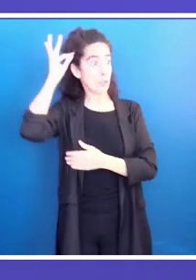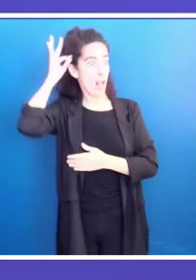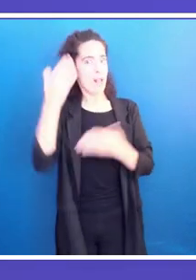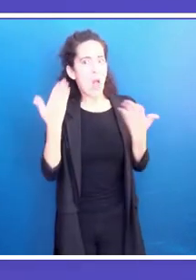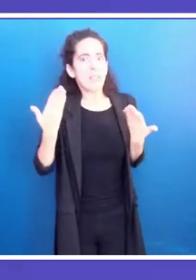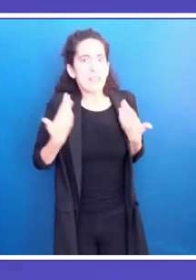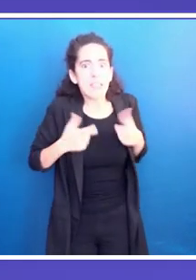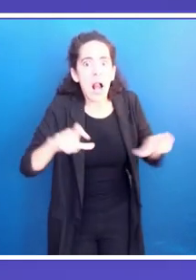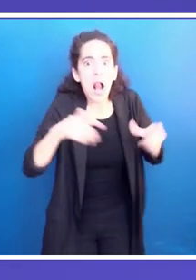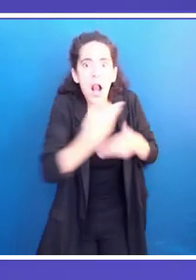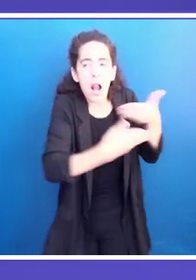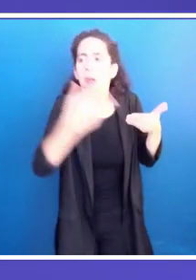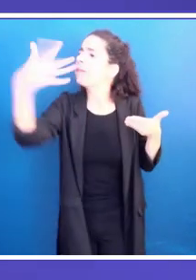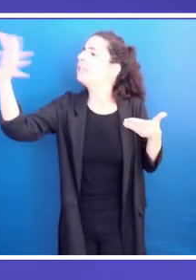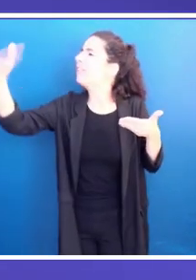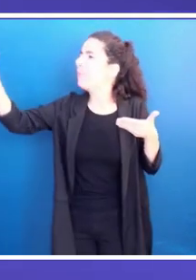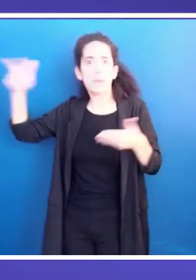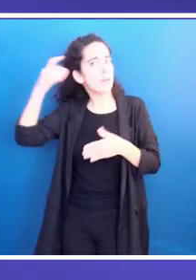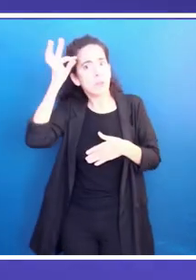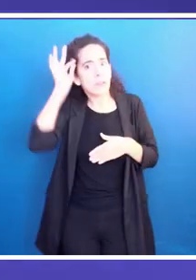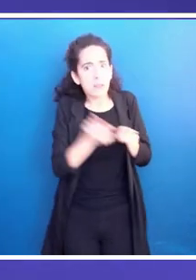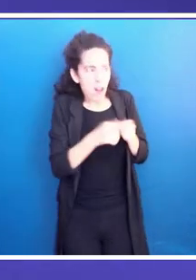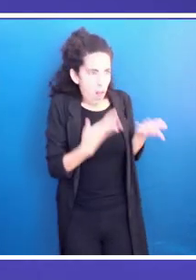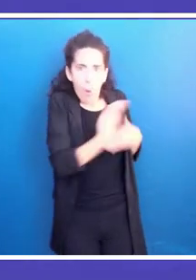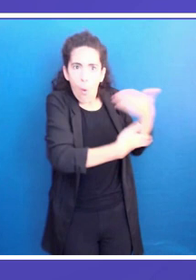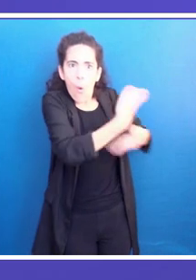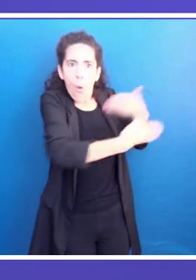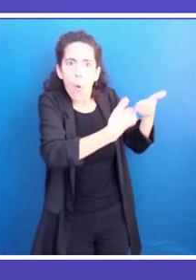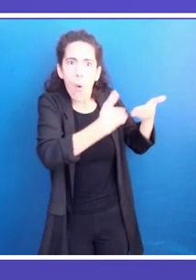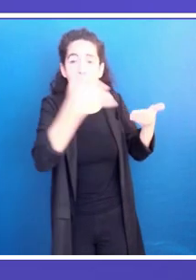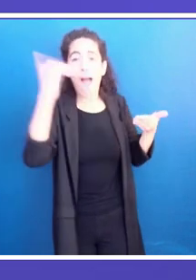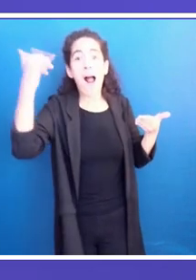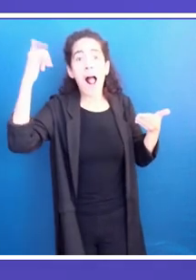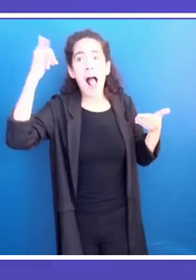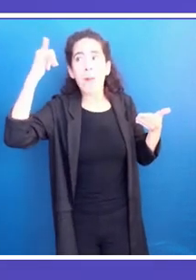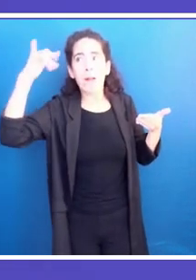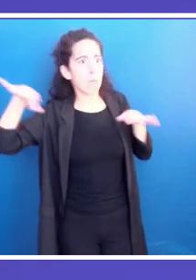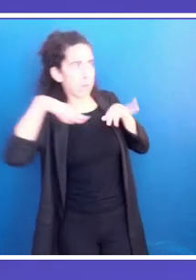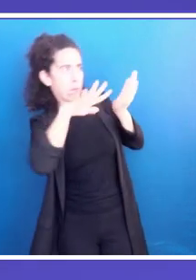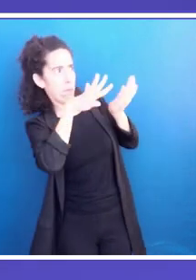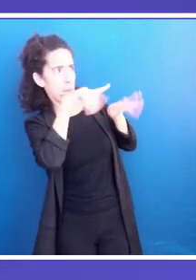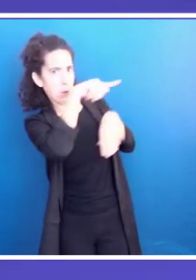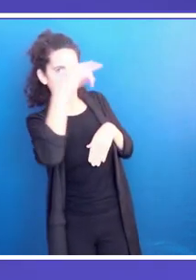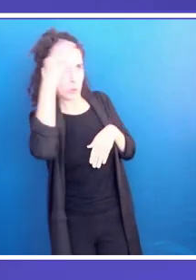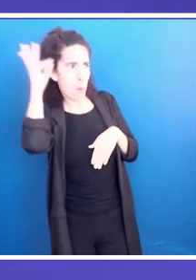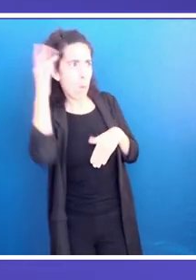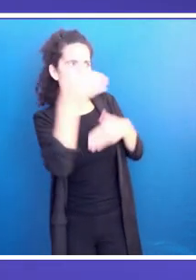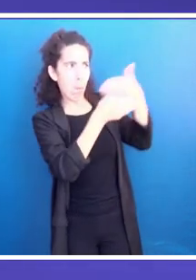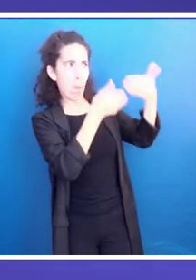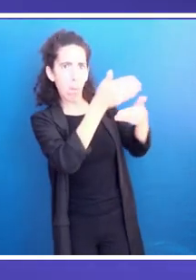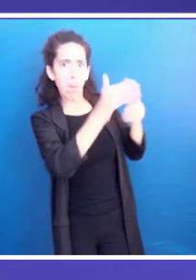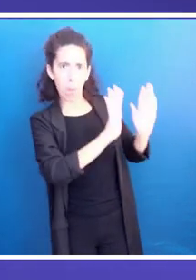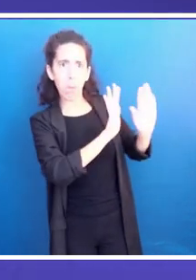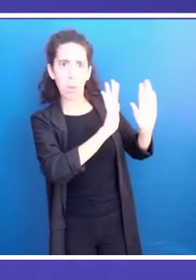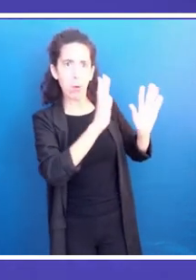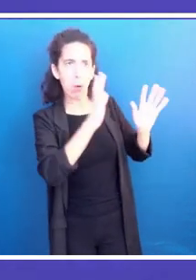by by electing a woman to head the municipality of Tunis. This is the first time in our history